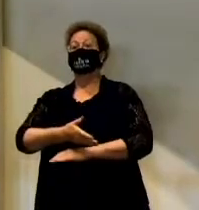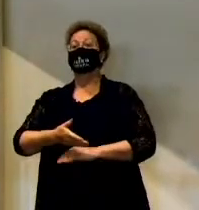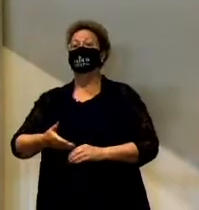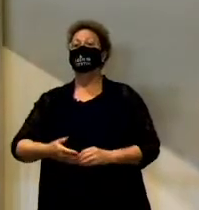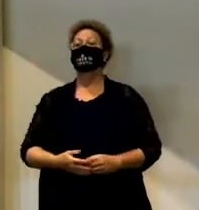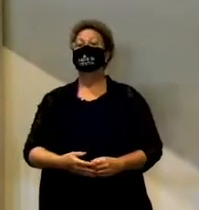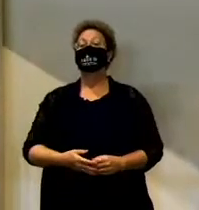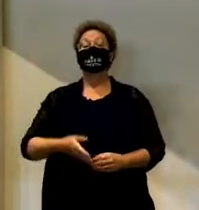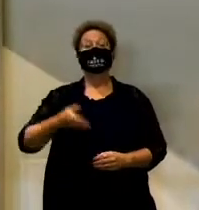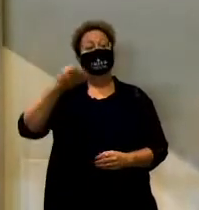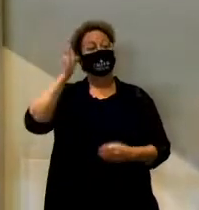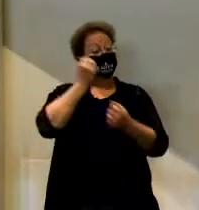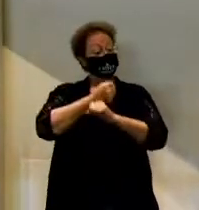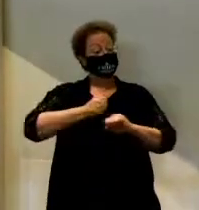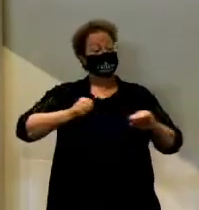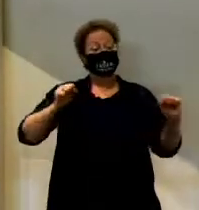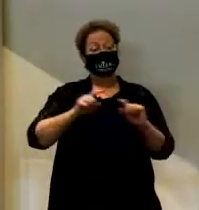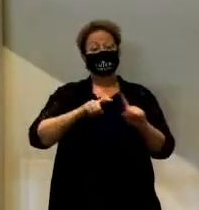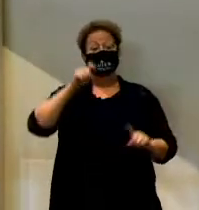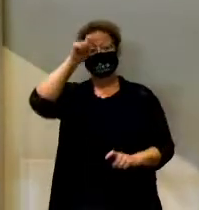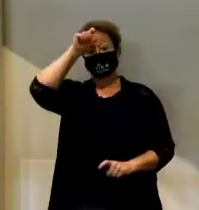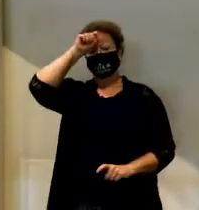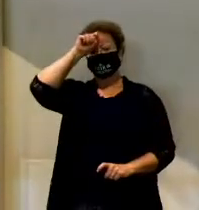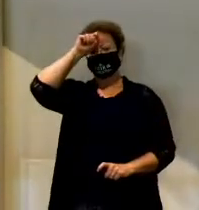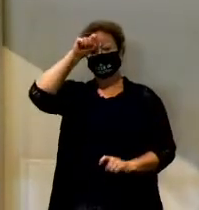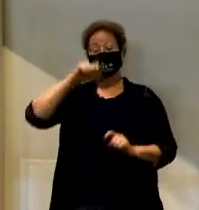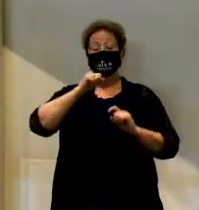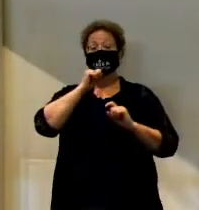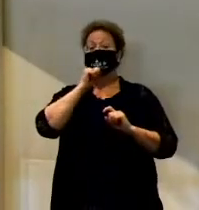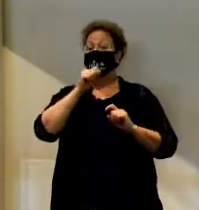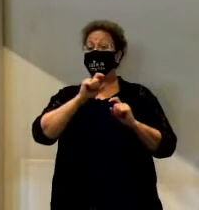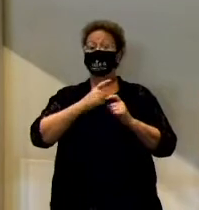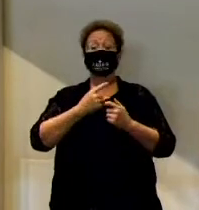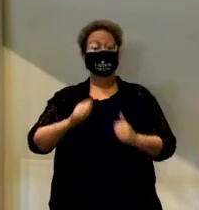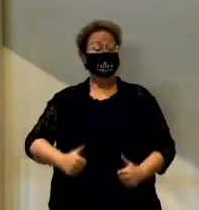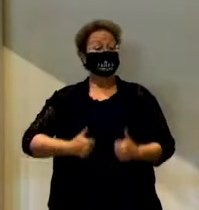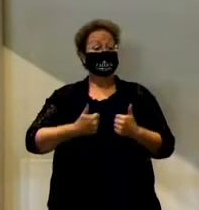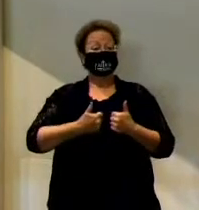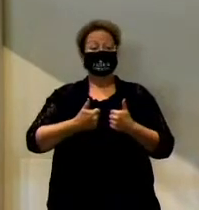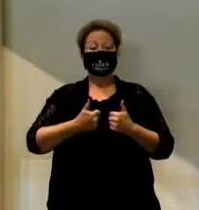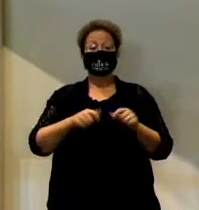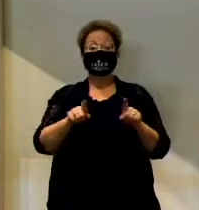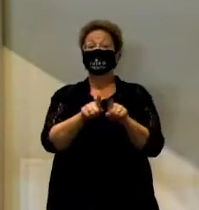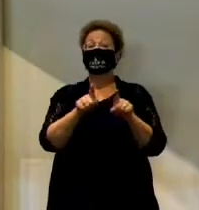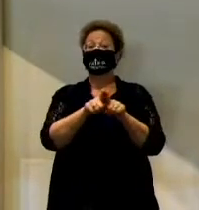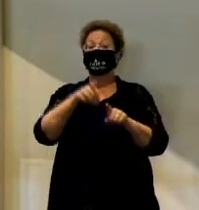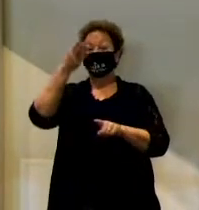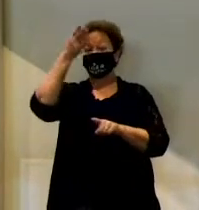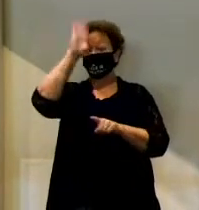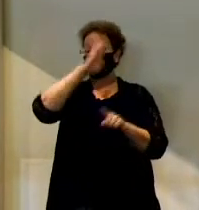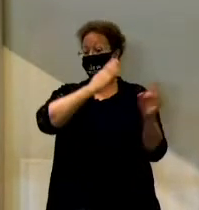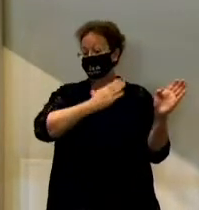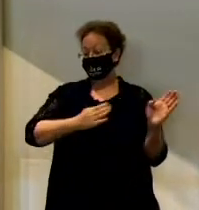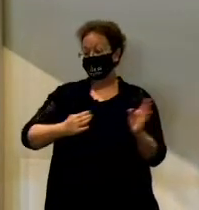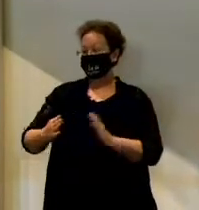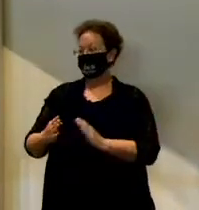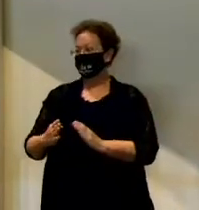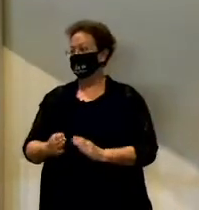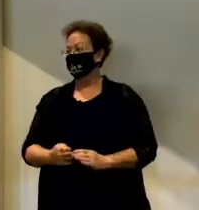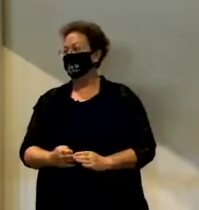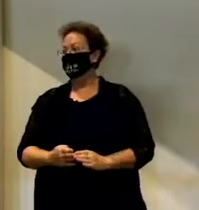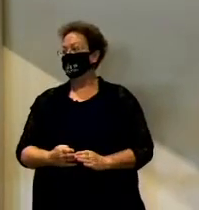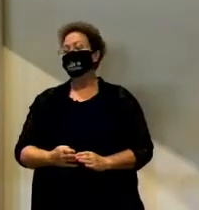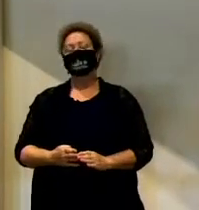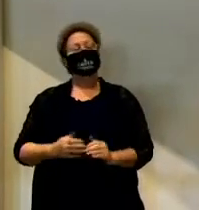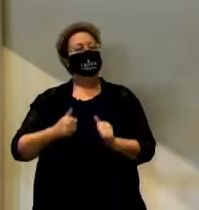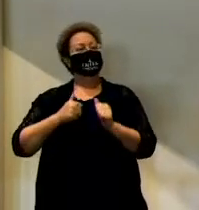Israel out of Egypt. But because they didn't live like God's chosen people and they followed the beliefs and the behaviors of the